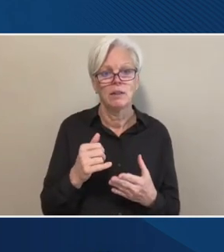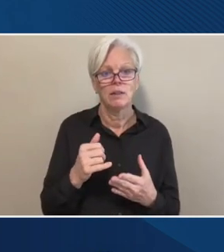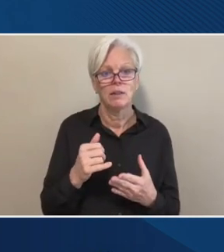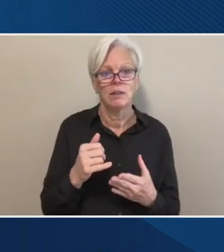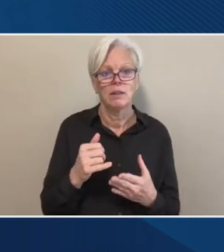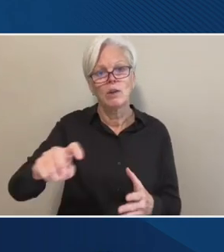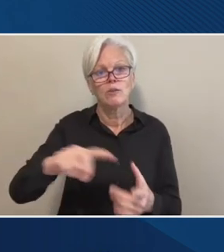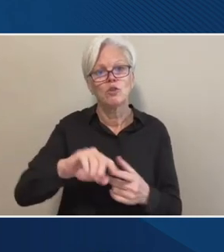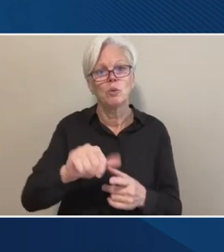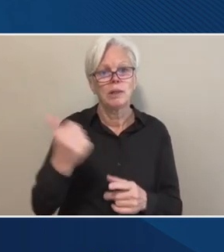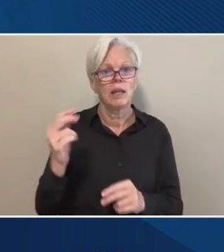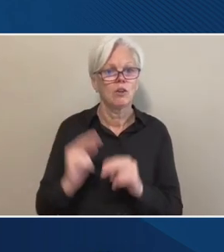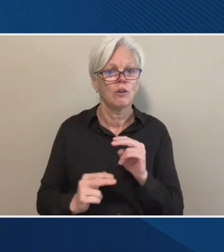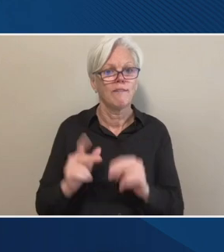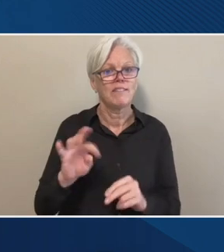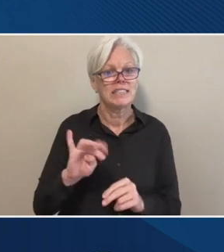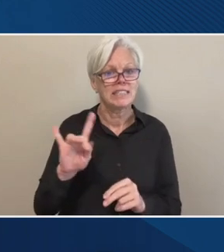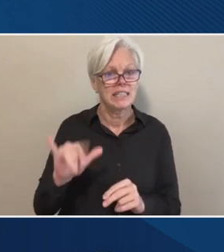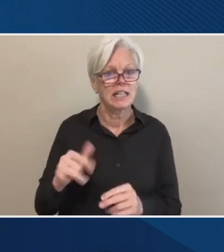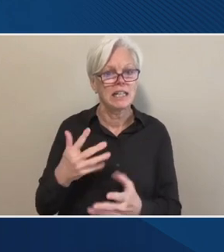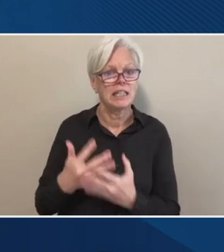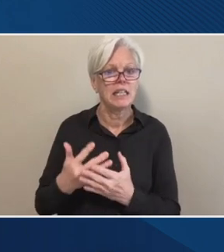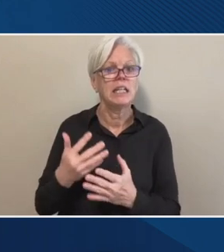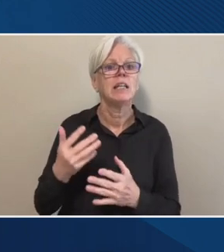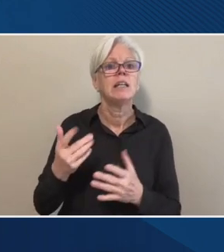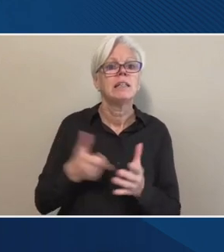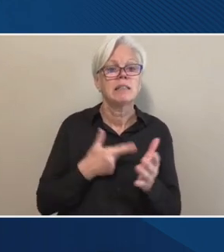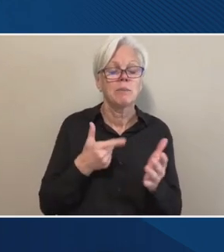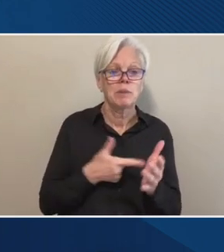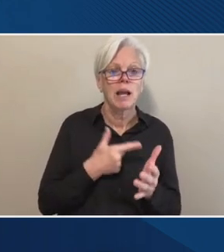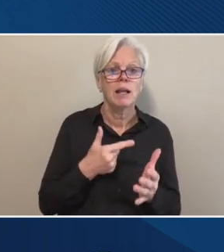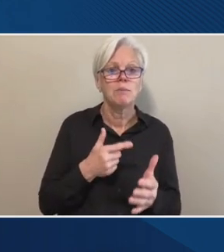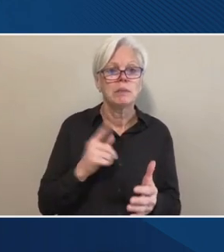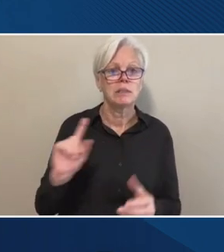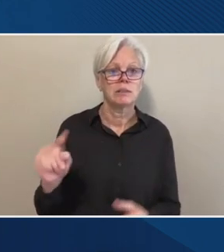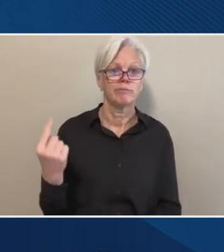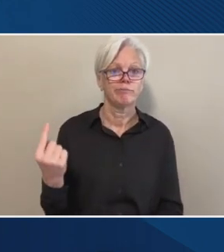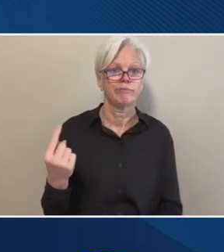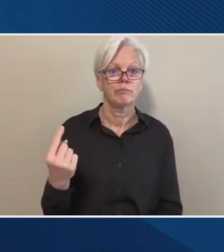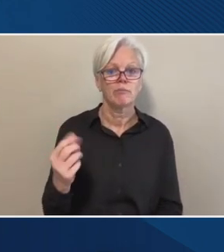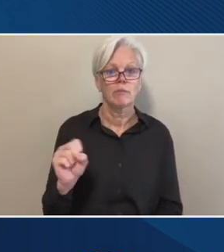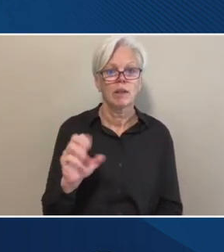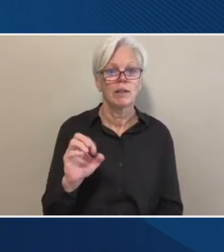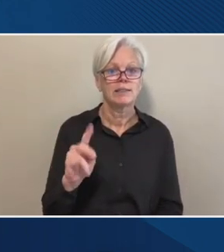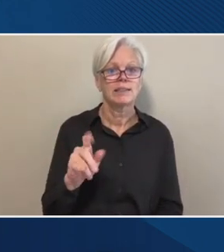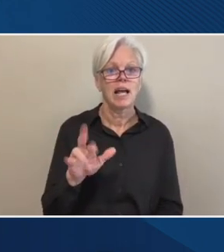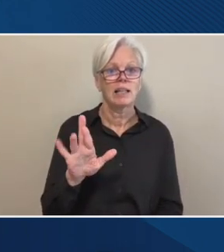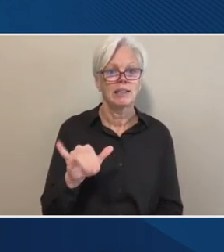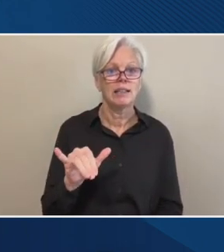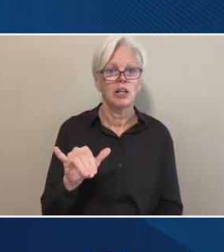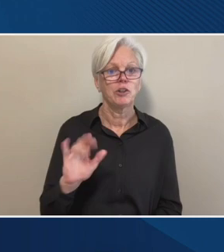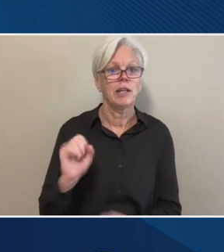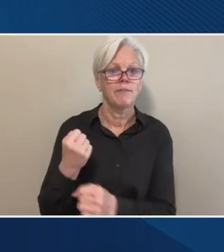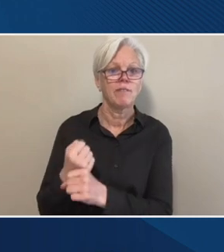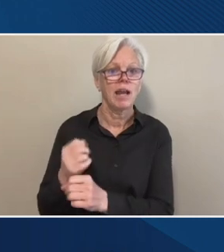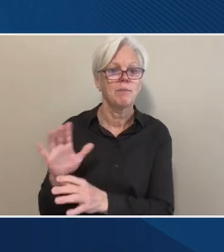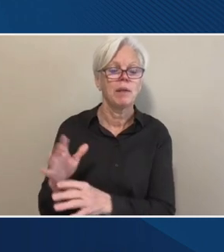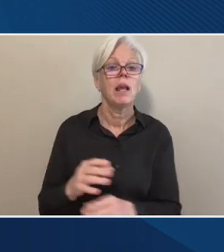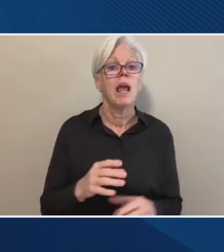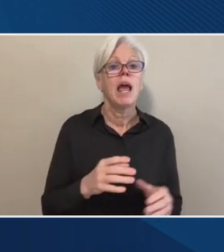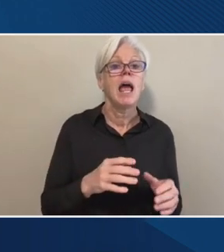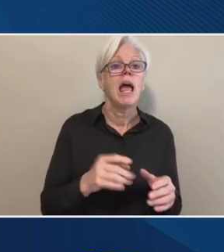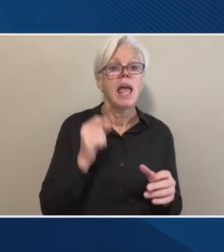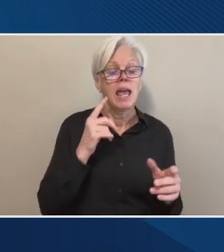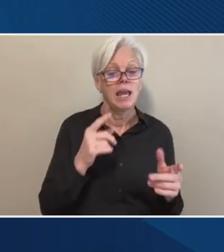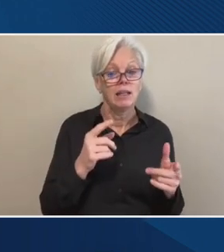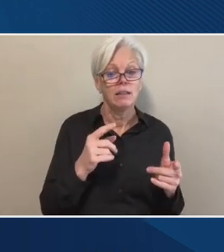to another facility, um, sometimes solitary confinement. Um, and then I understand there's often loss of internet access for